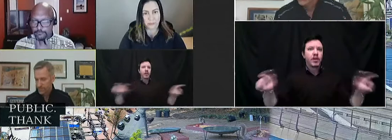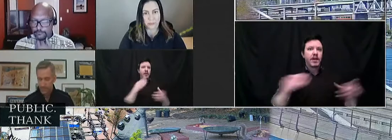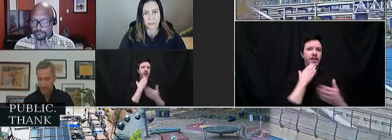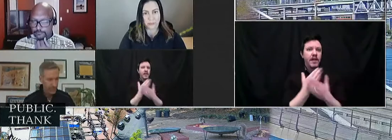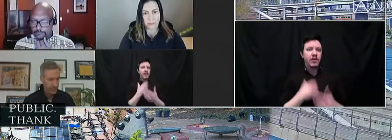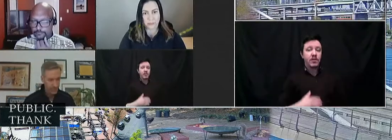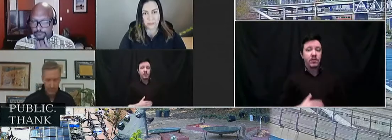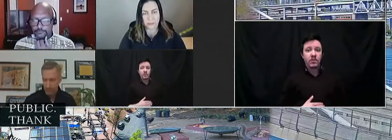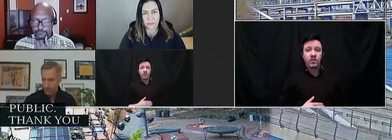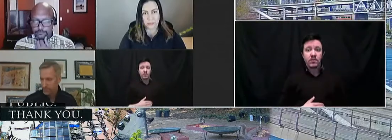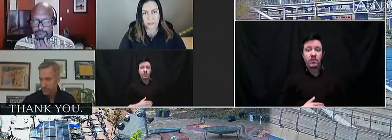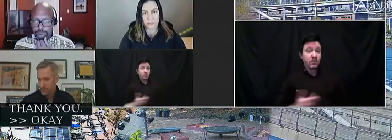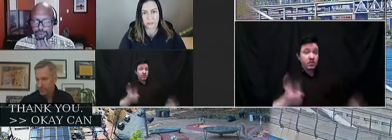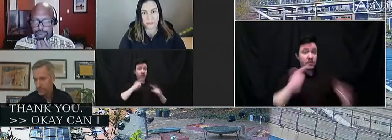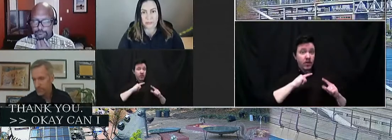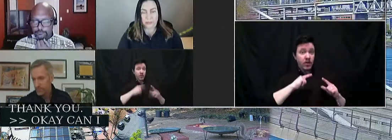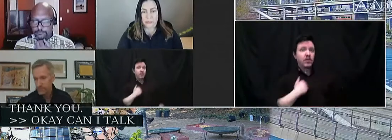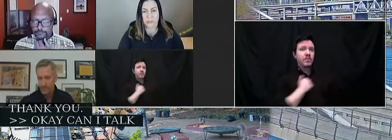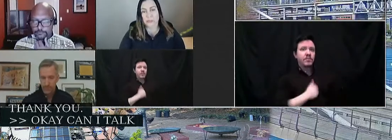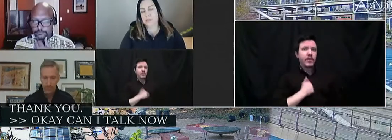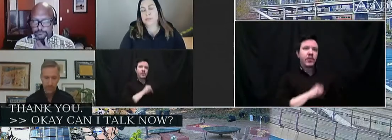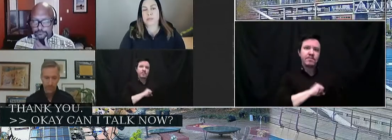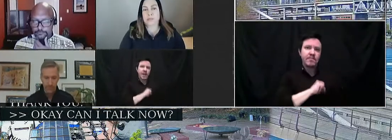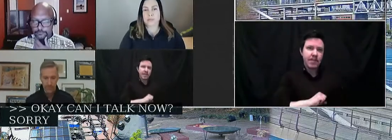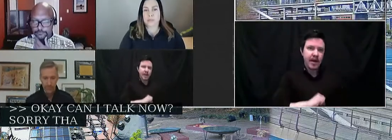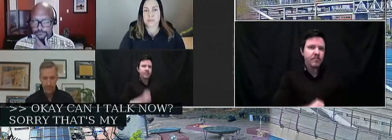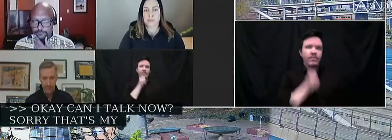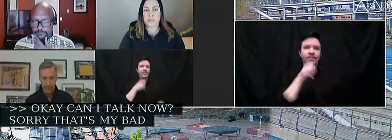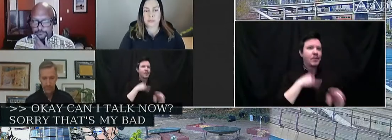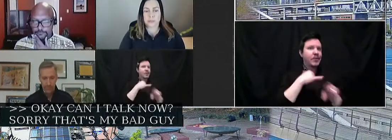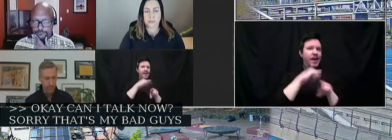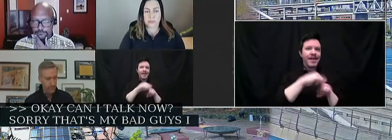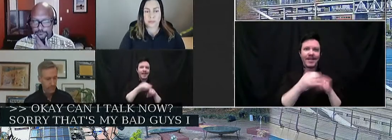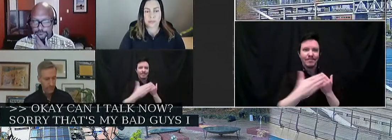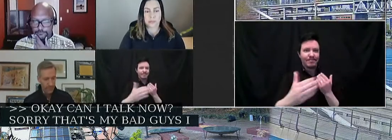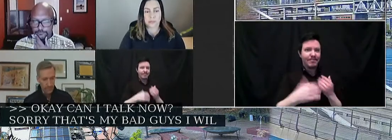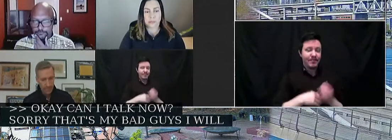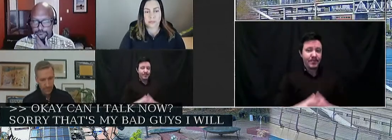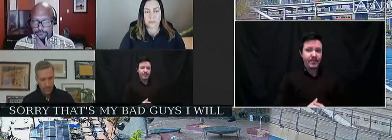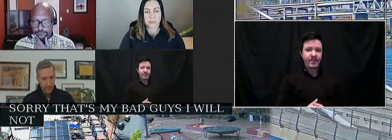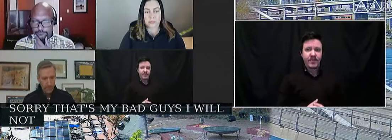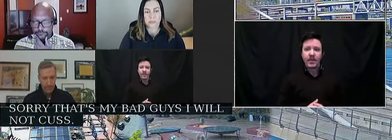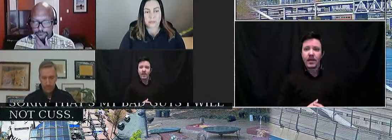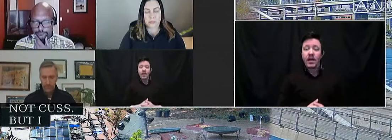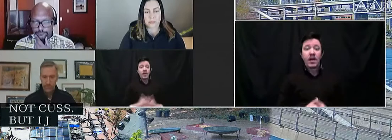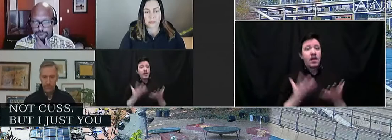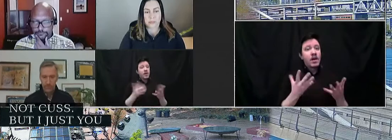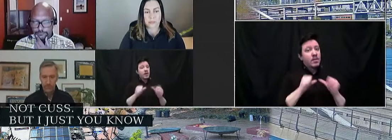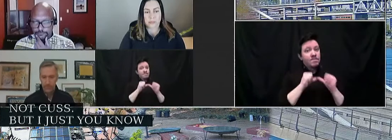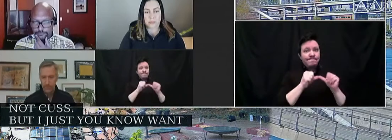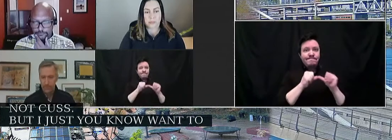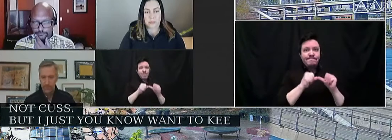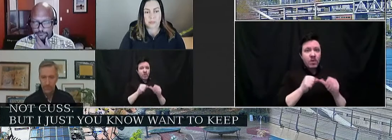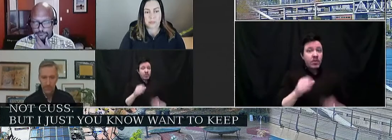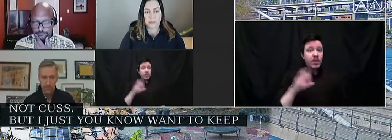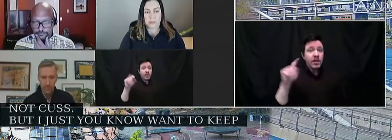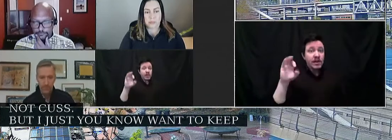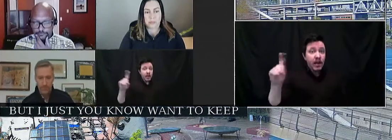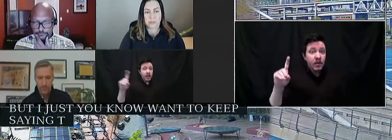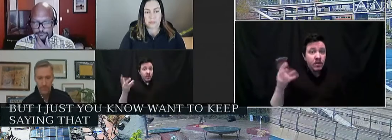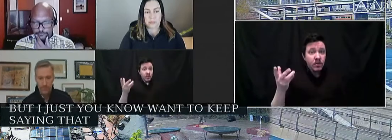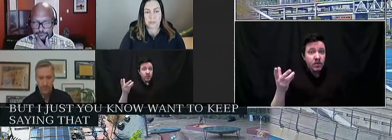Okay, can I talk now? Sorry, that's my bad, guys. I will not cuss. But I just want to keep saying that, Ted, there is